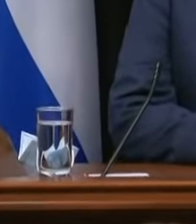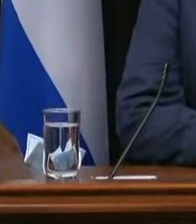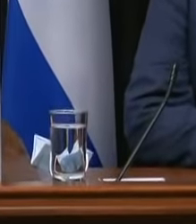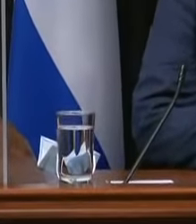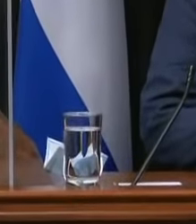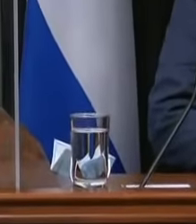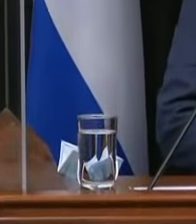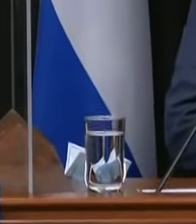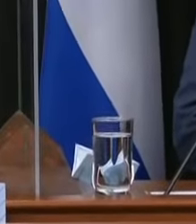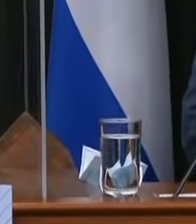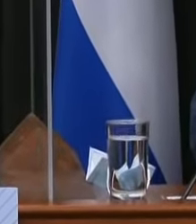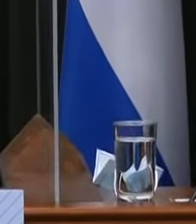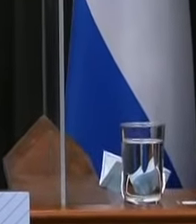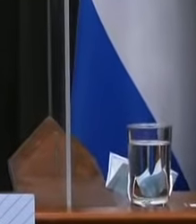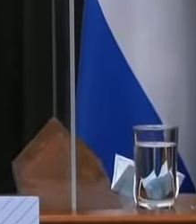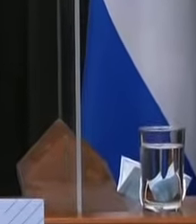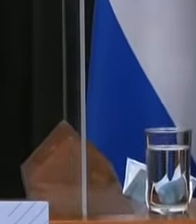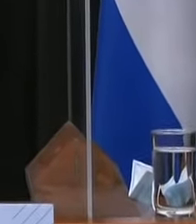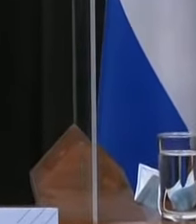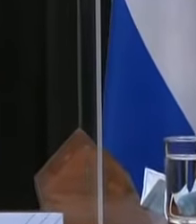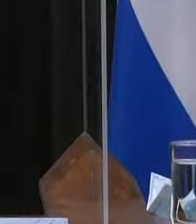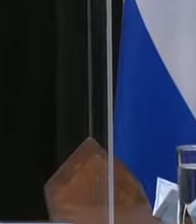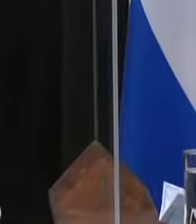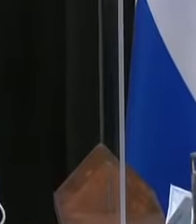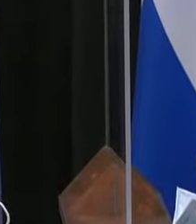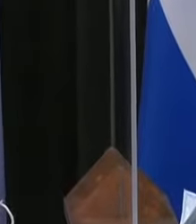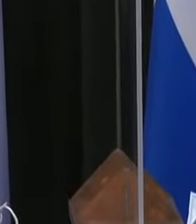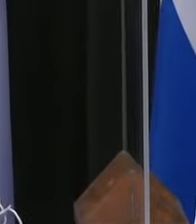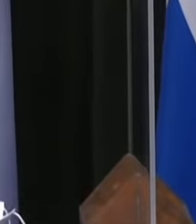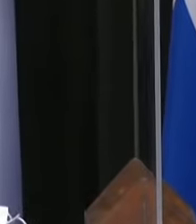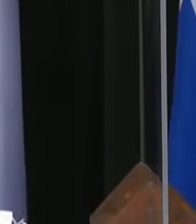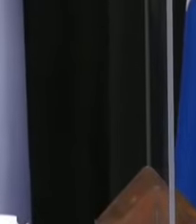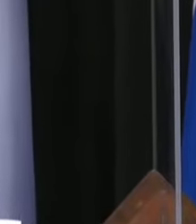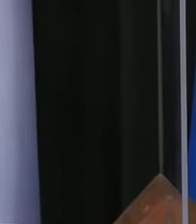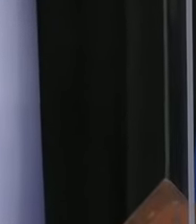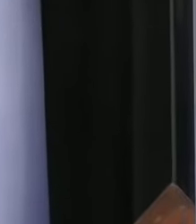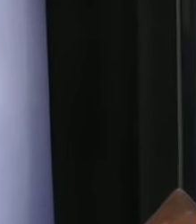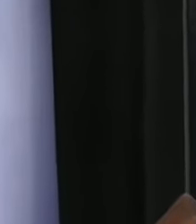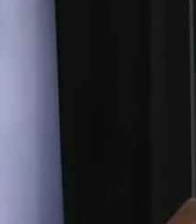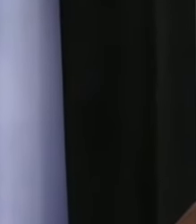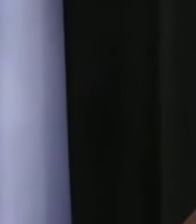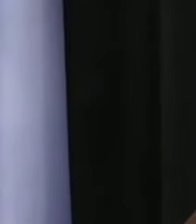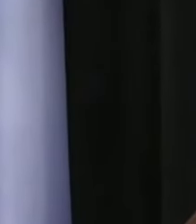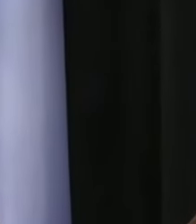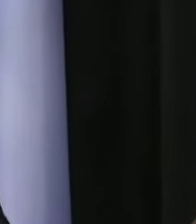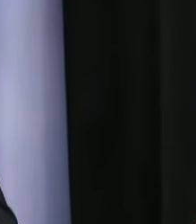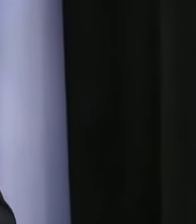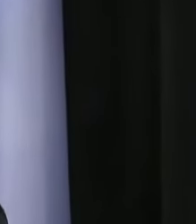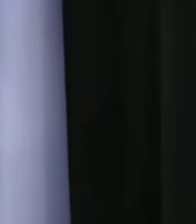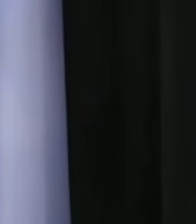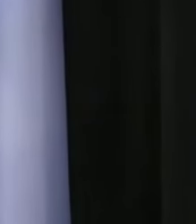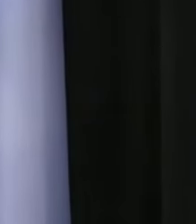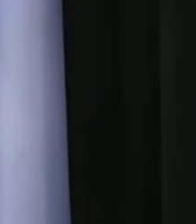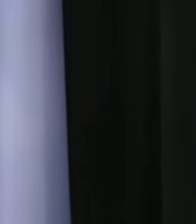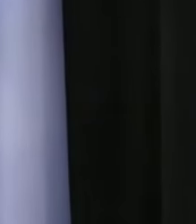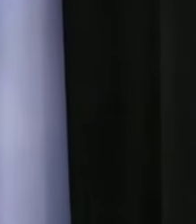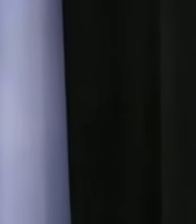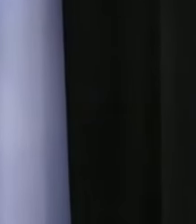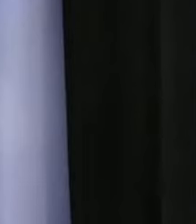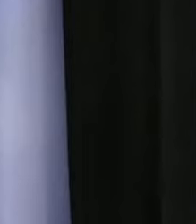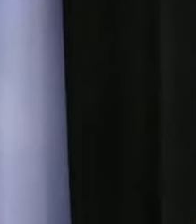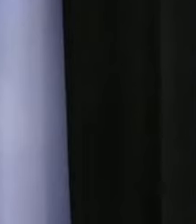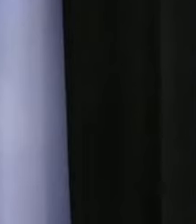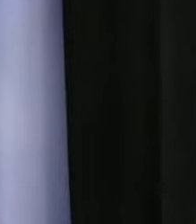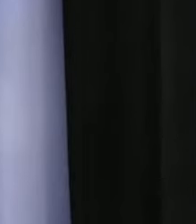I want to say today that we have reached 40 percent of the entire Quebec population has been